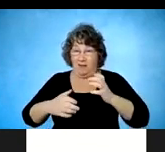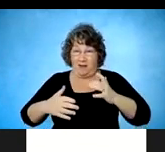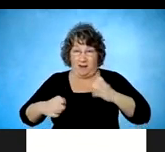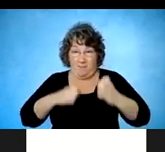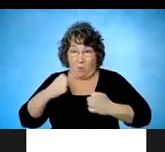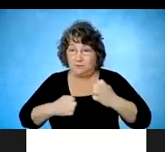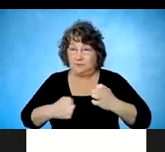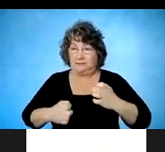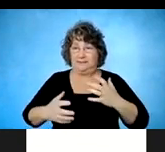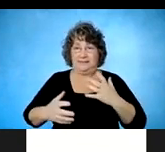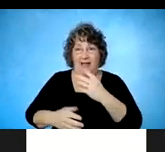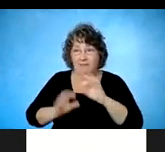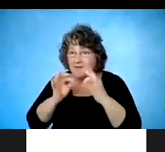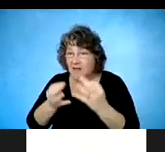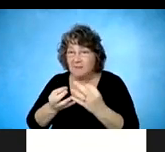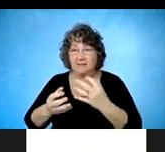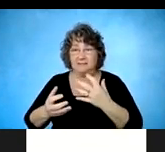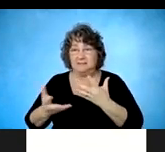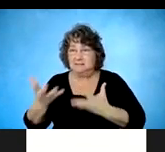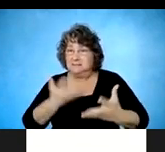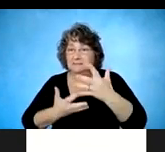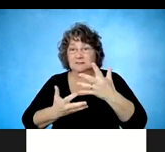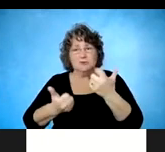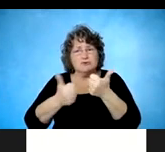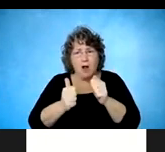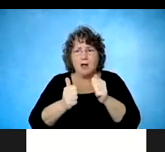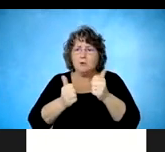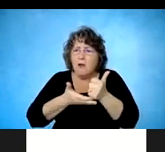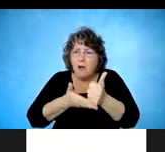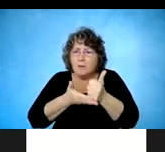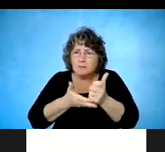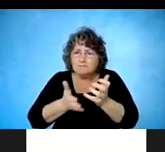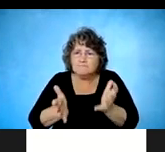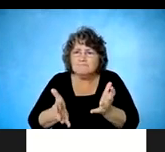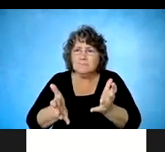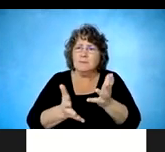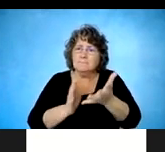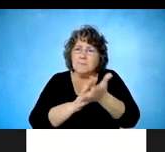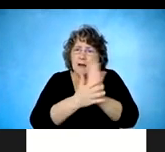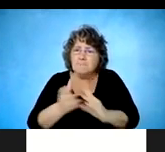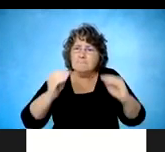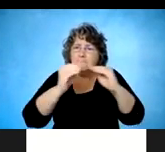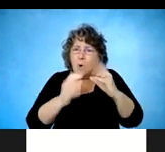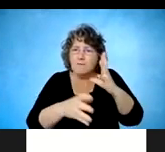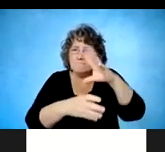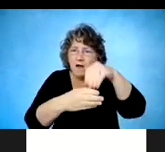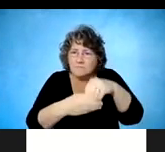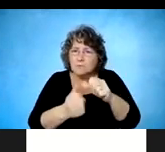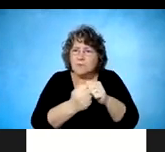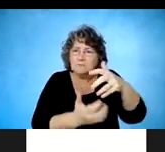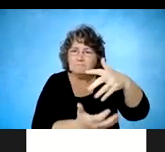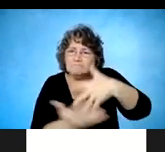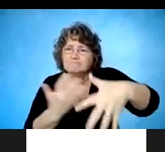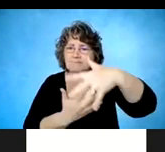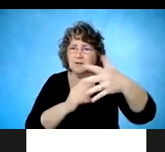involved in their life, in their community, with their family, social activities, recreational activities. And